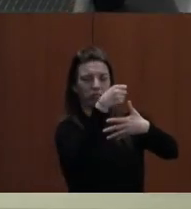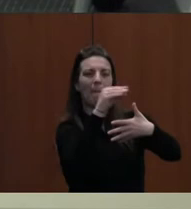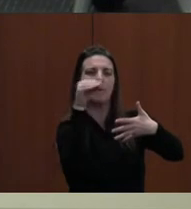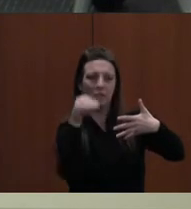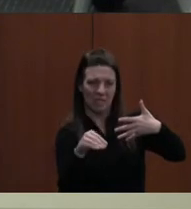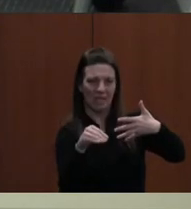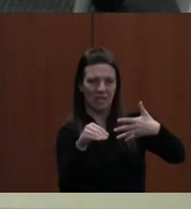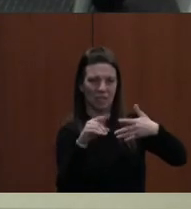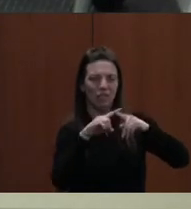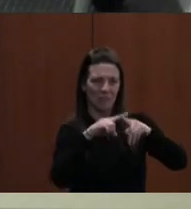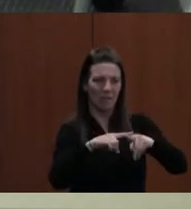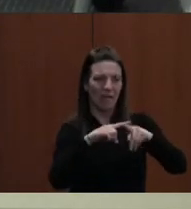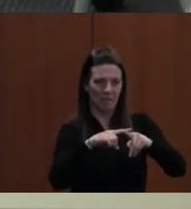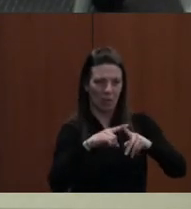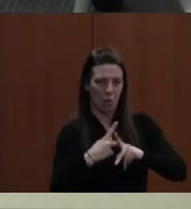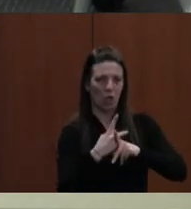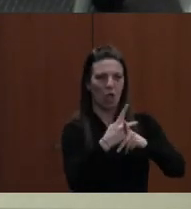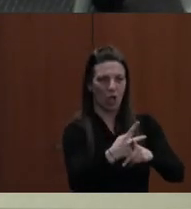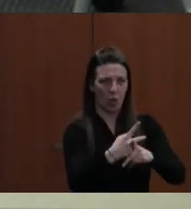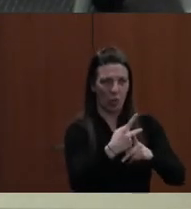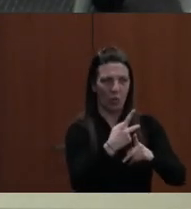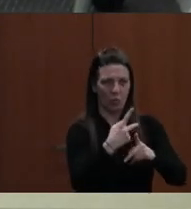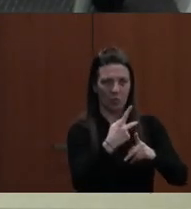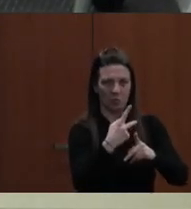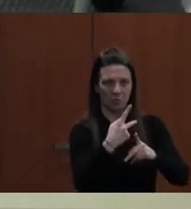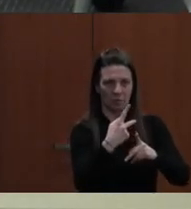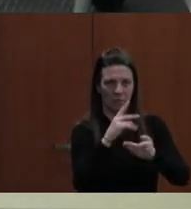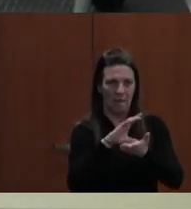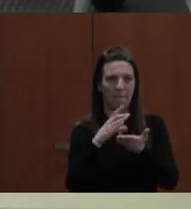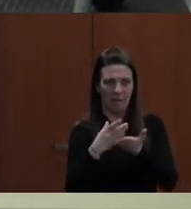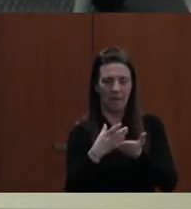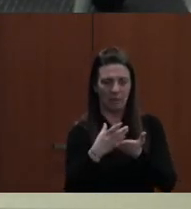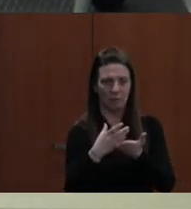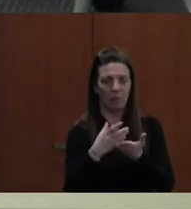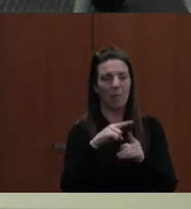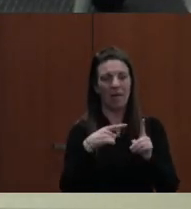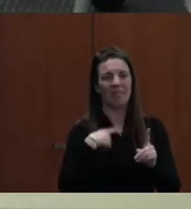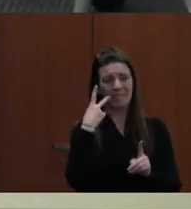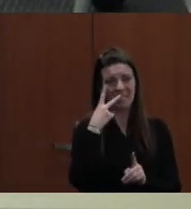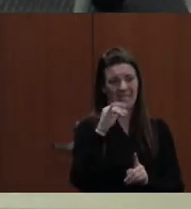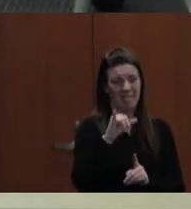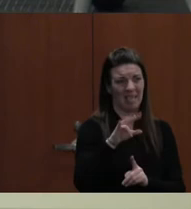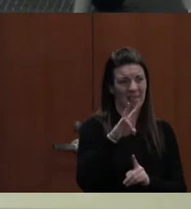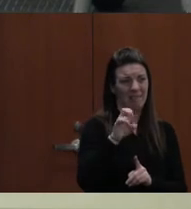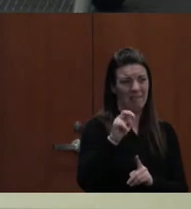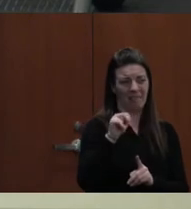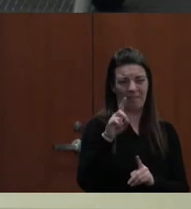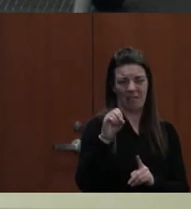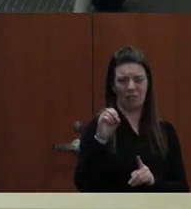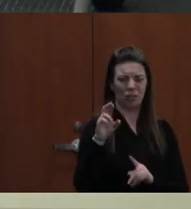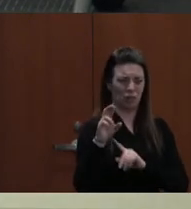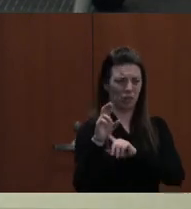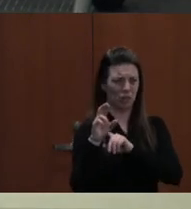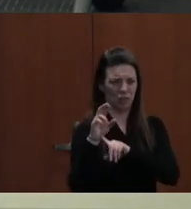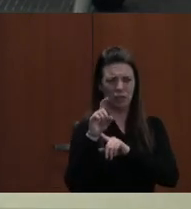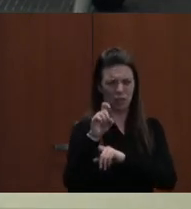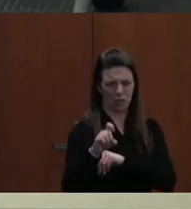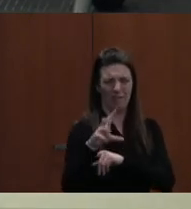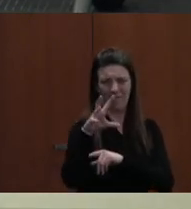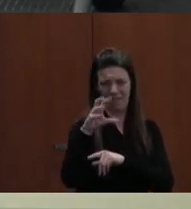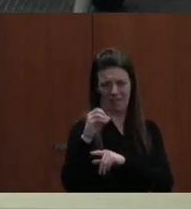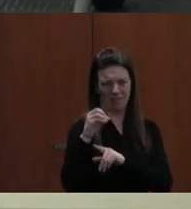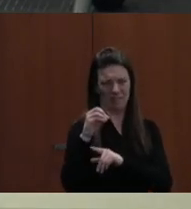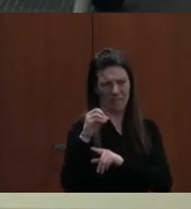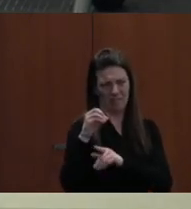But I do see an error there. Okay. The vendor, too, should have gotten the full points, should have gotten 50 points. There was, we were doing